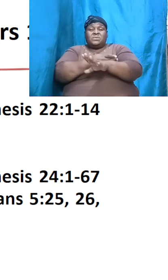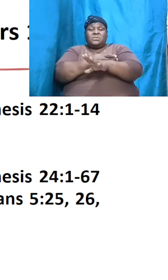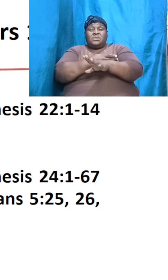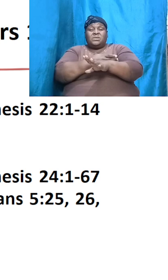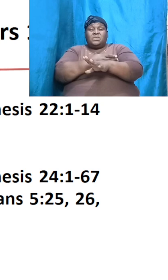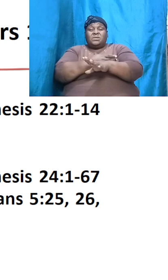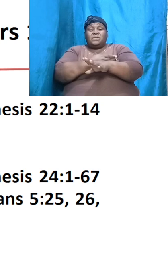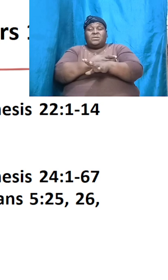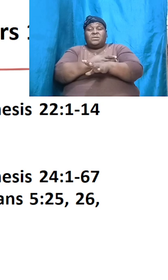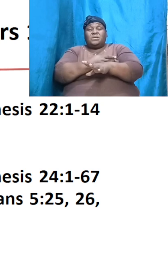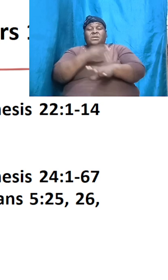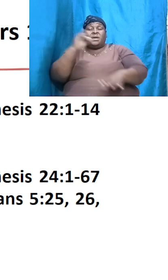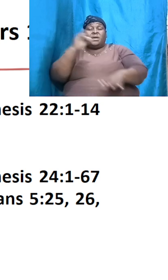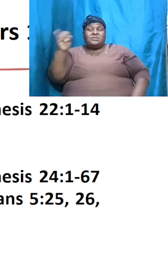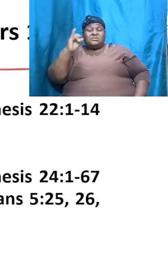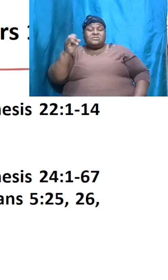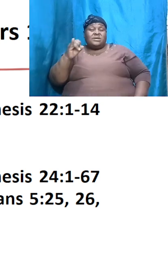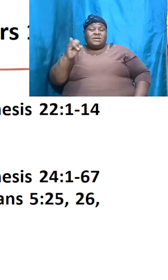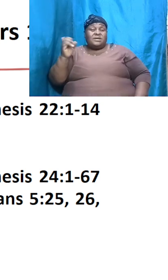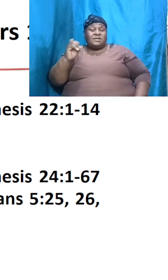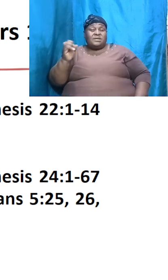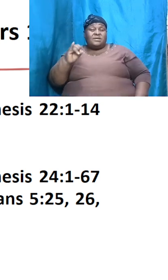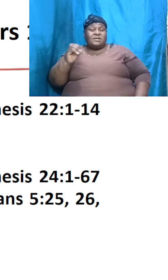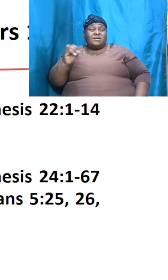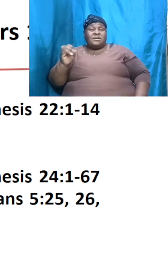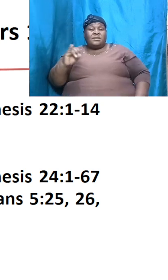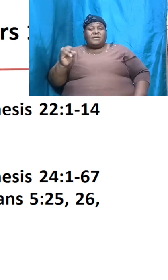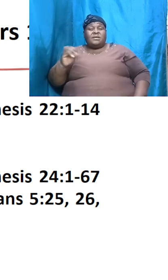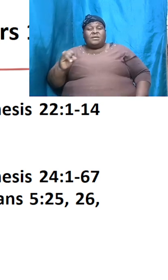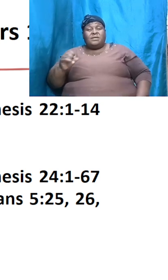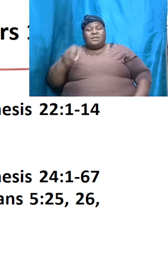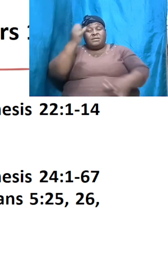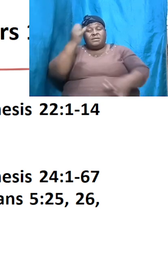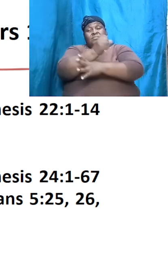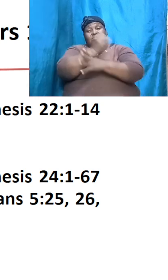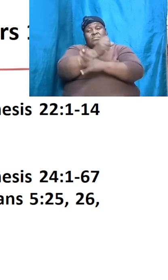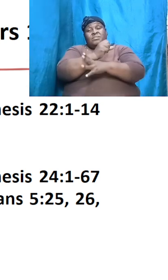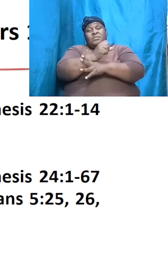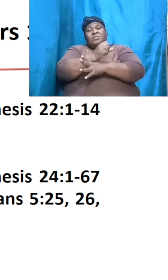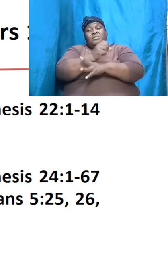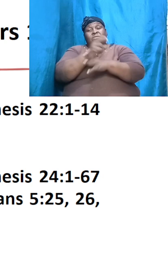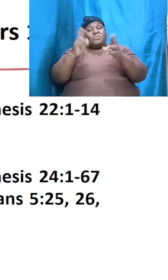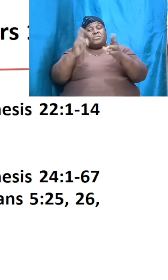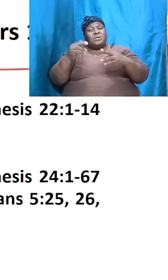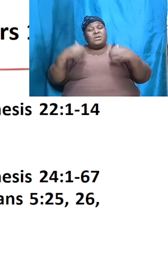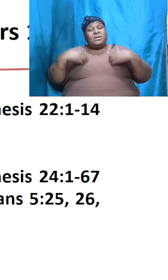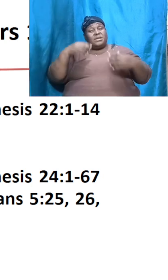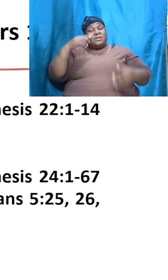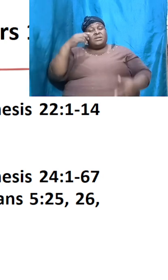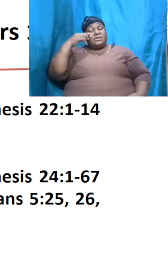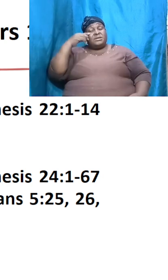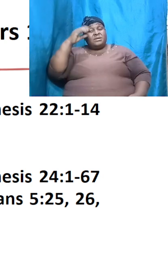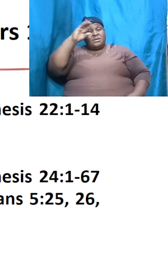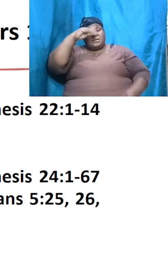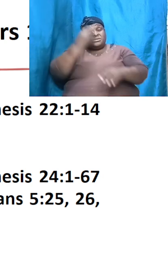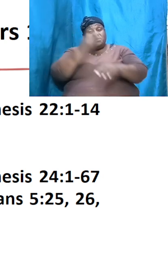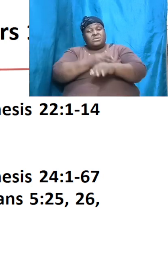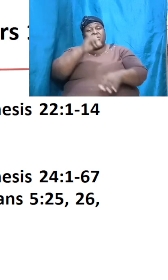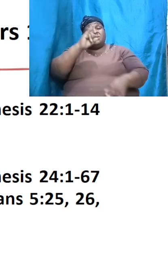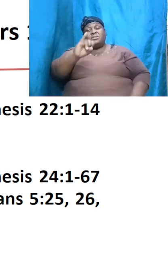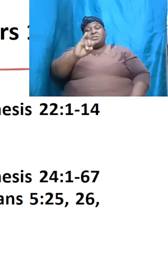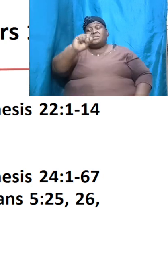already had and this is Abraham he already had a son and yet which was Ishmael and yet